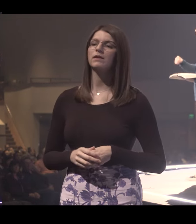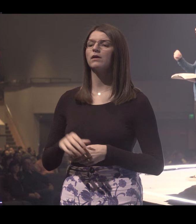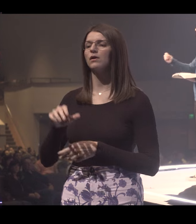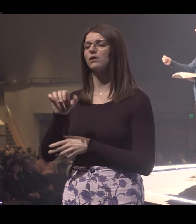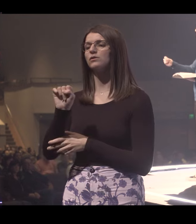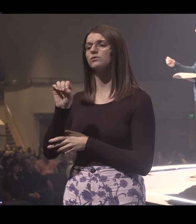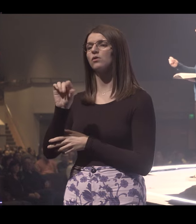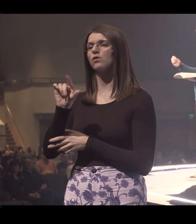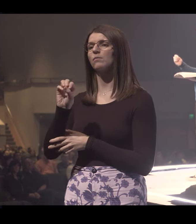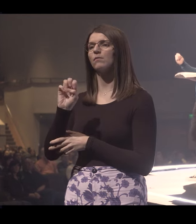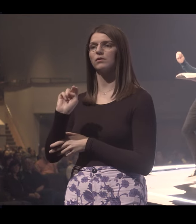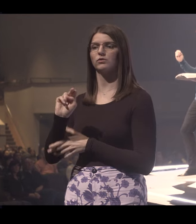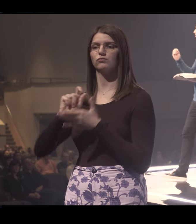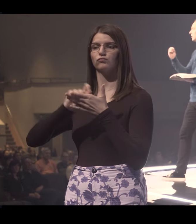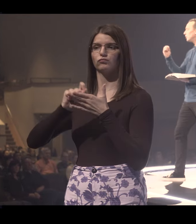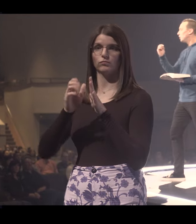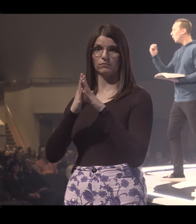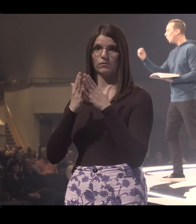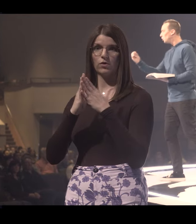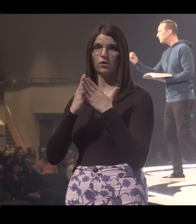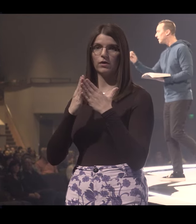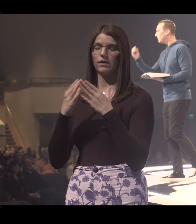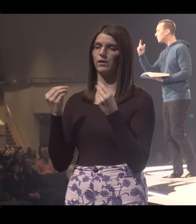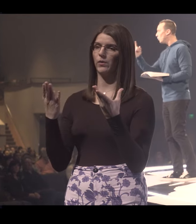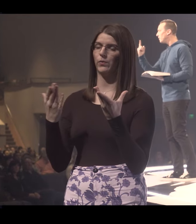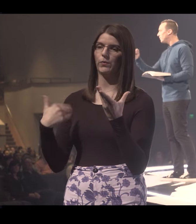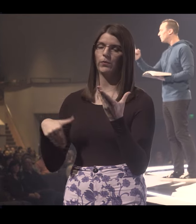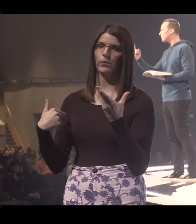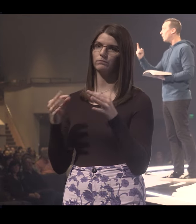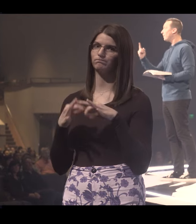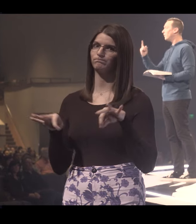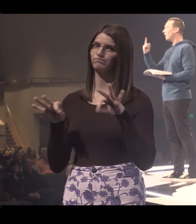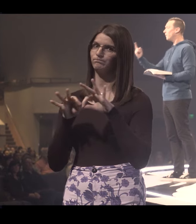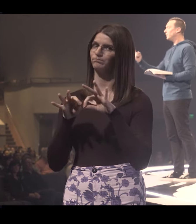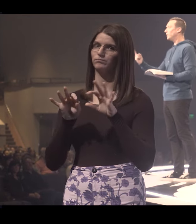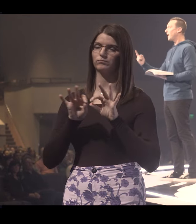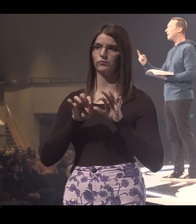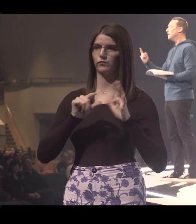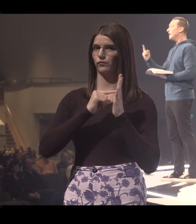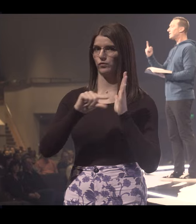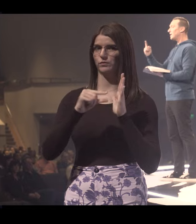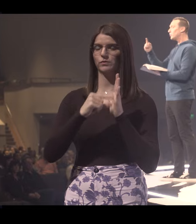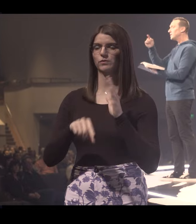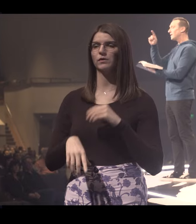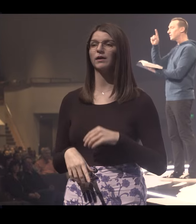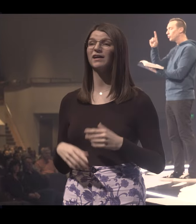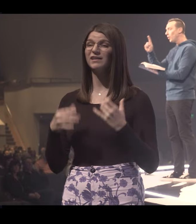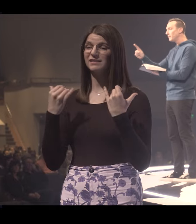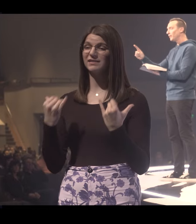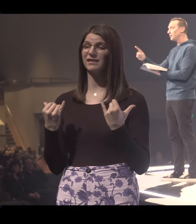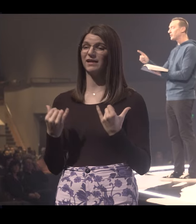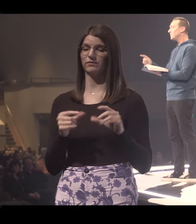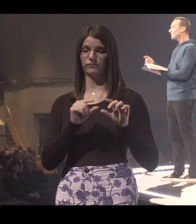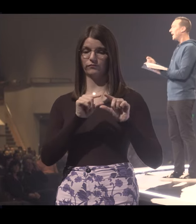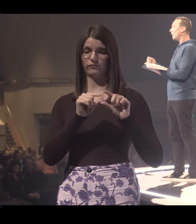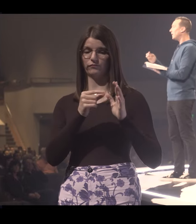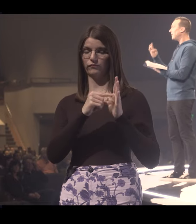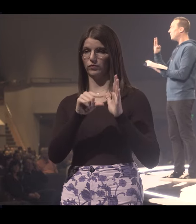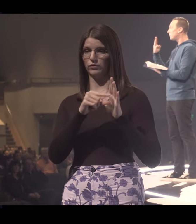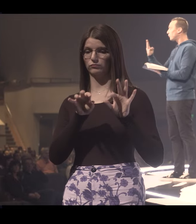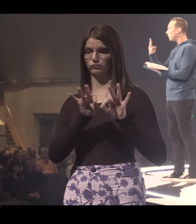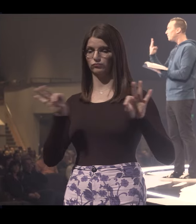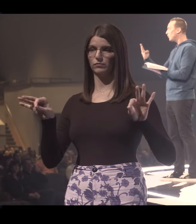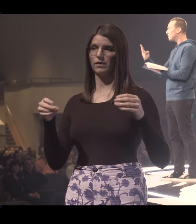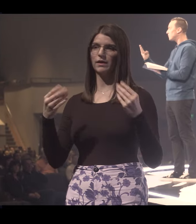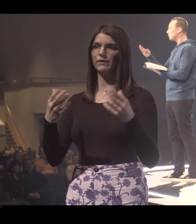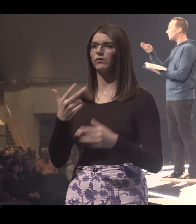Solomon, who wrote this, gave us gold in this one verse. So what I want to do today is I just want to take this one verse